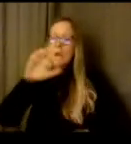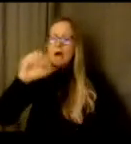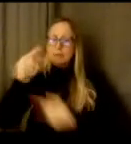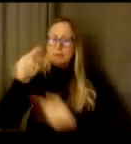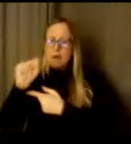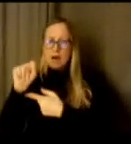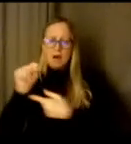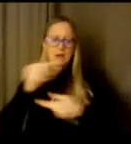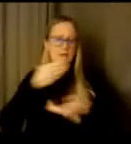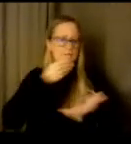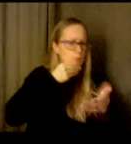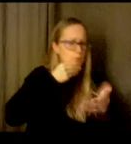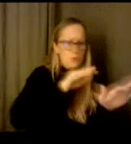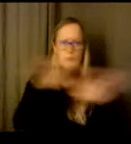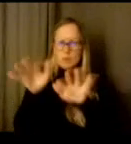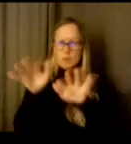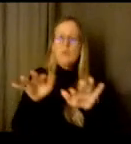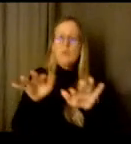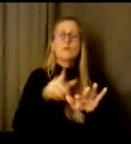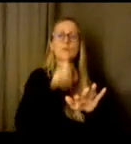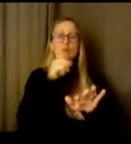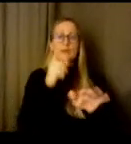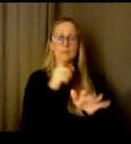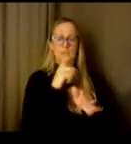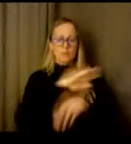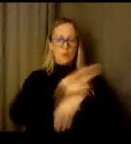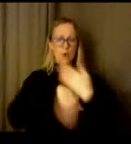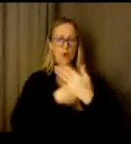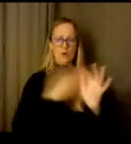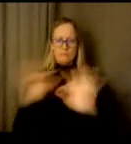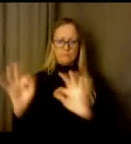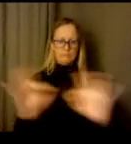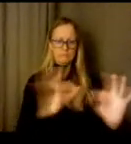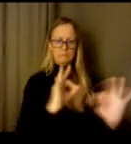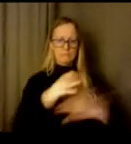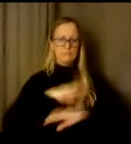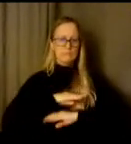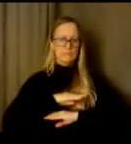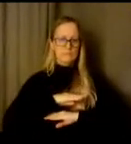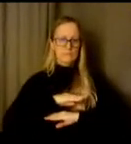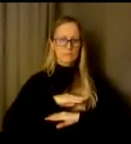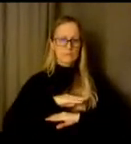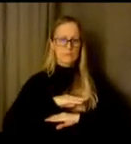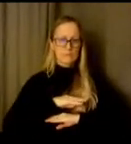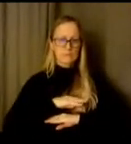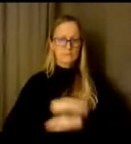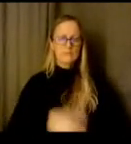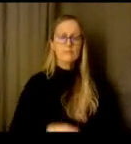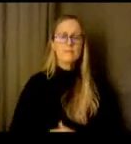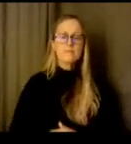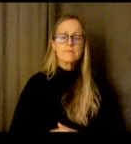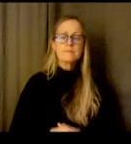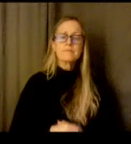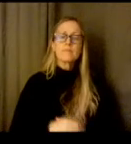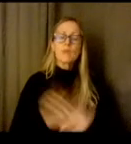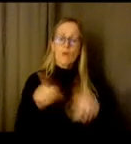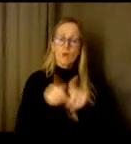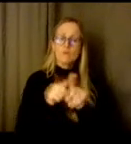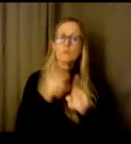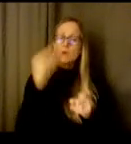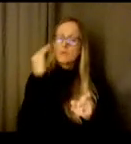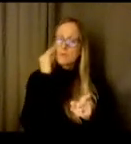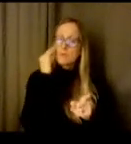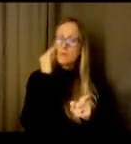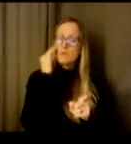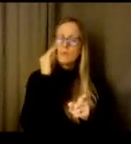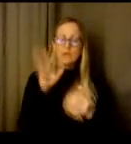it is we try to address it um one of the things that we also do because we realize as we support families the toll that it